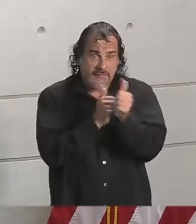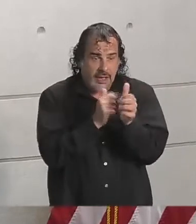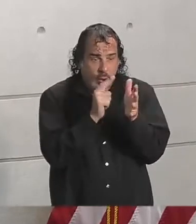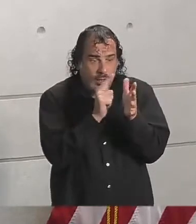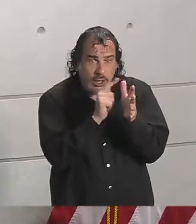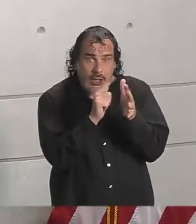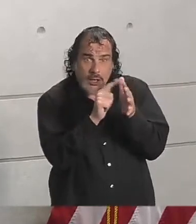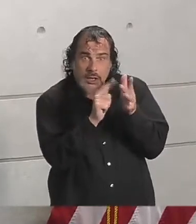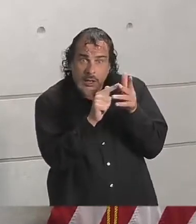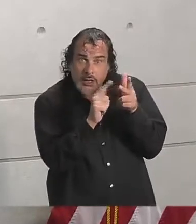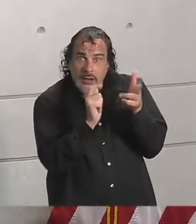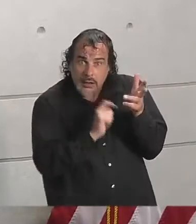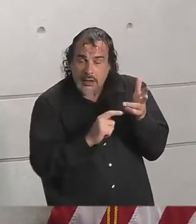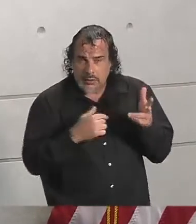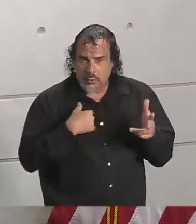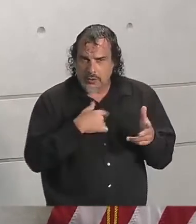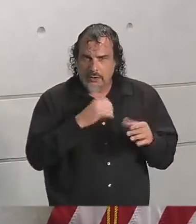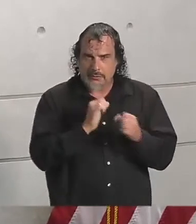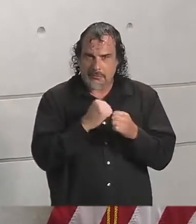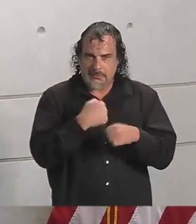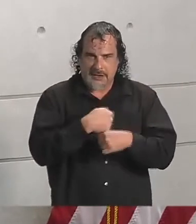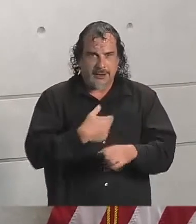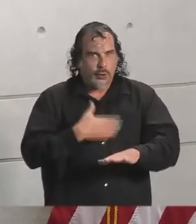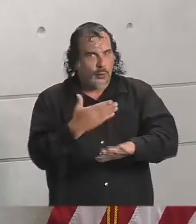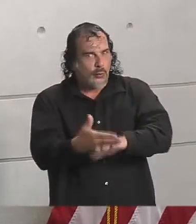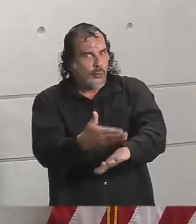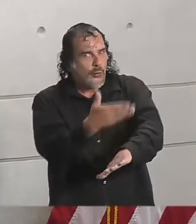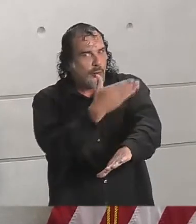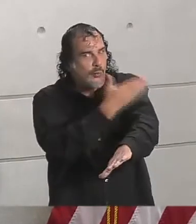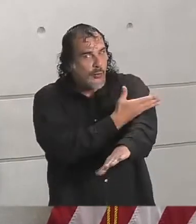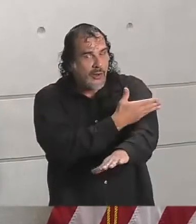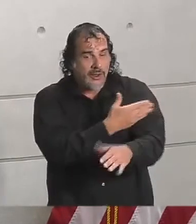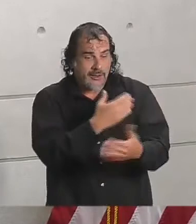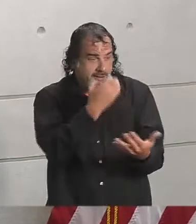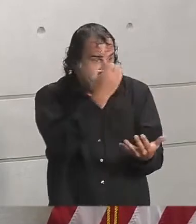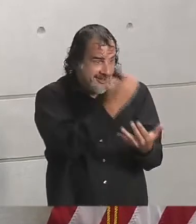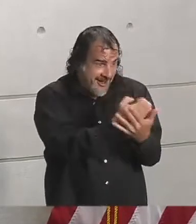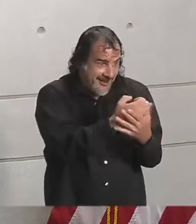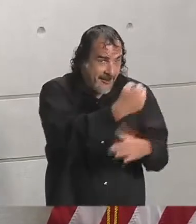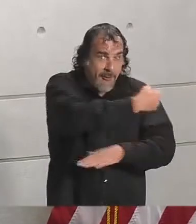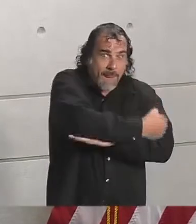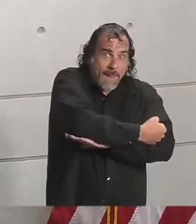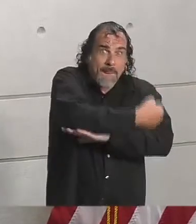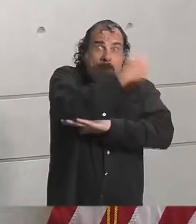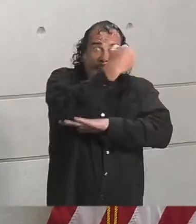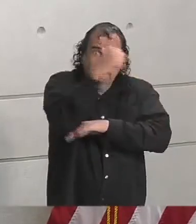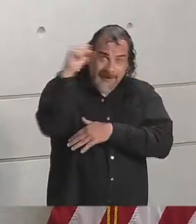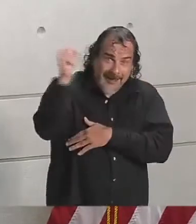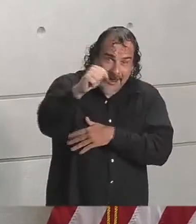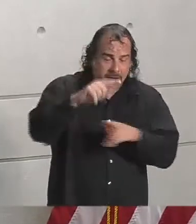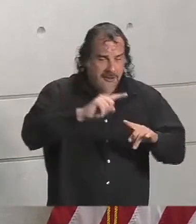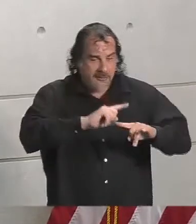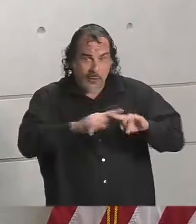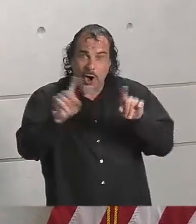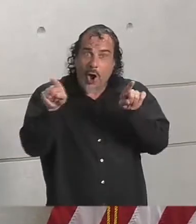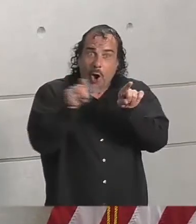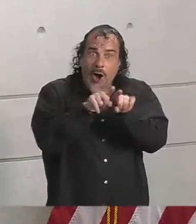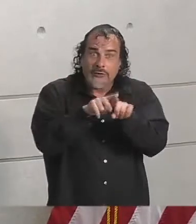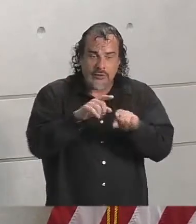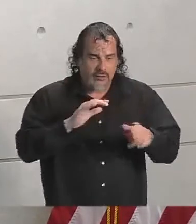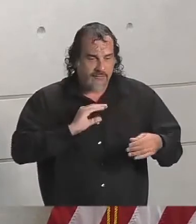this state, we are making progress not only from an economic standpoint, but also from the standpoint